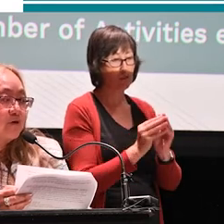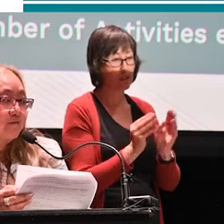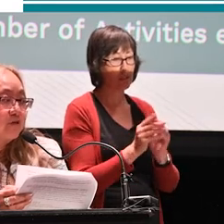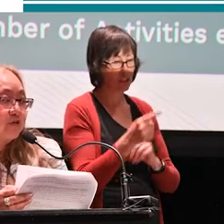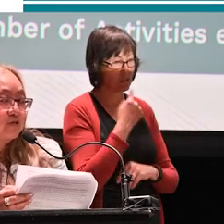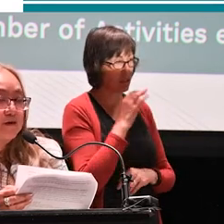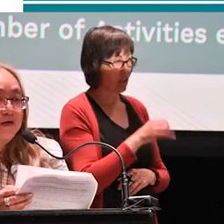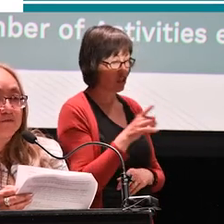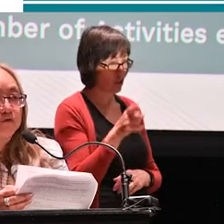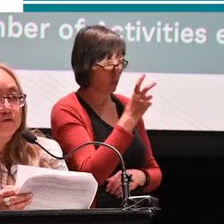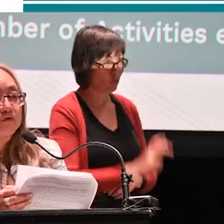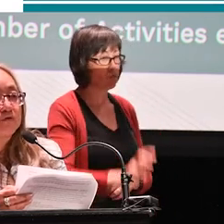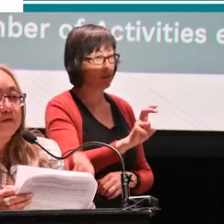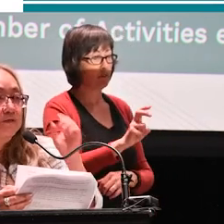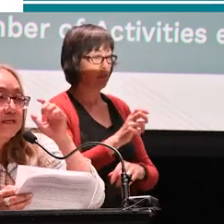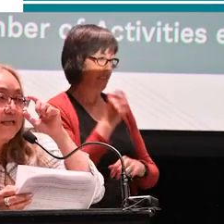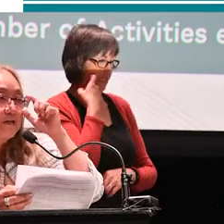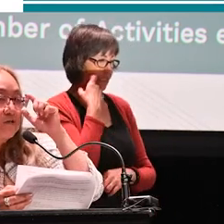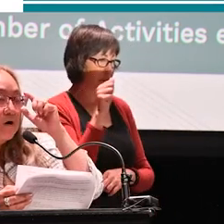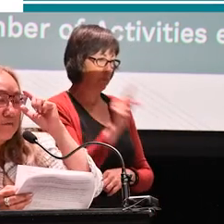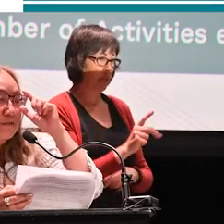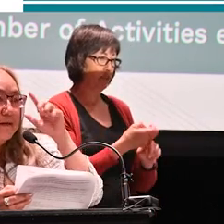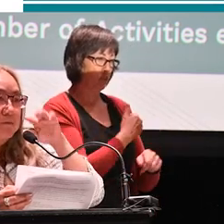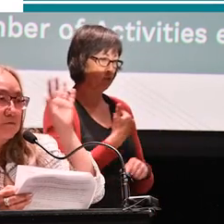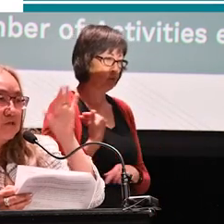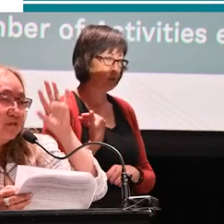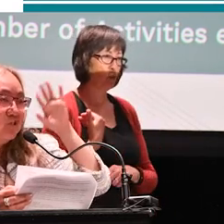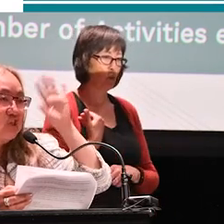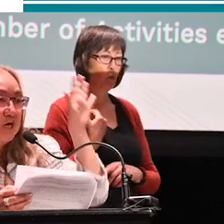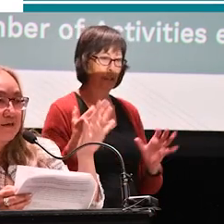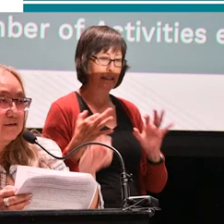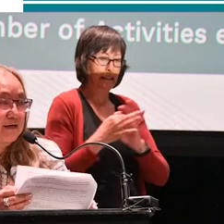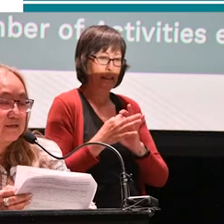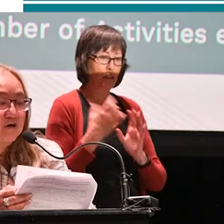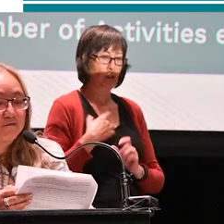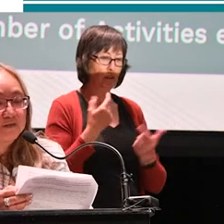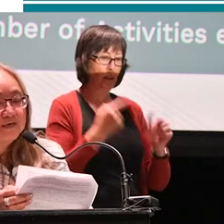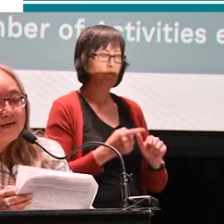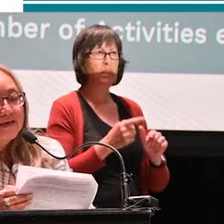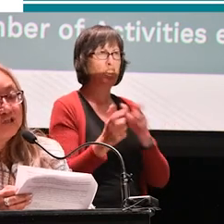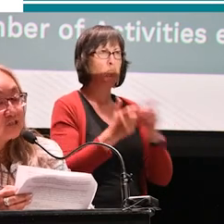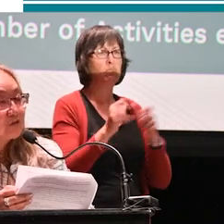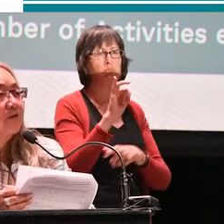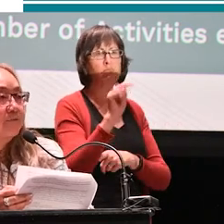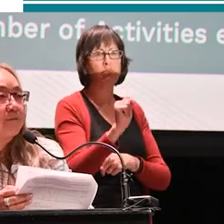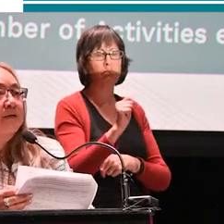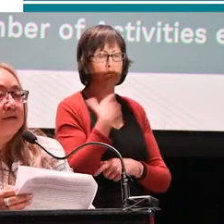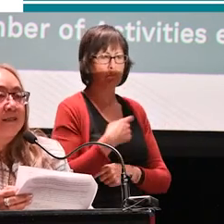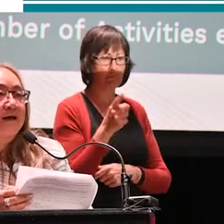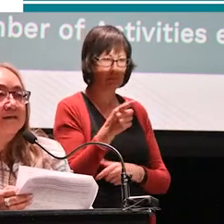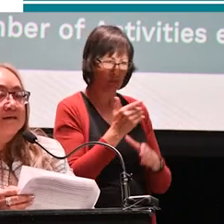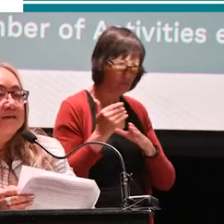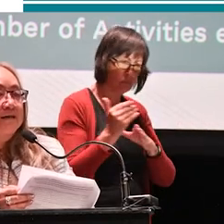been traveling. She'd just come back from Toronto where the Connections conference happens, which is just this giant IT conference. And she shared with them